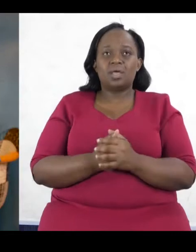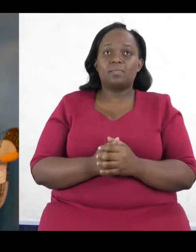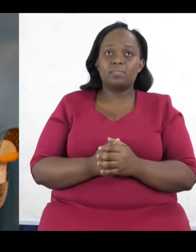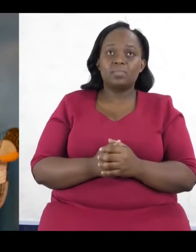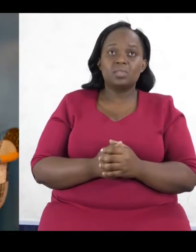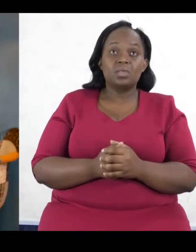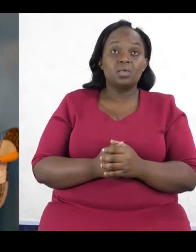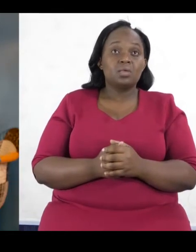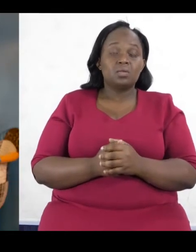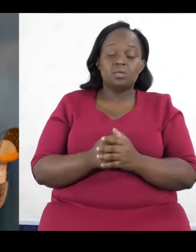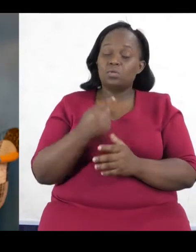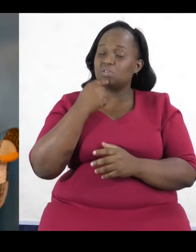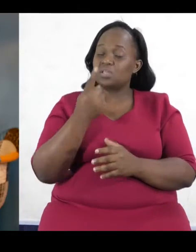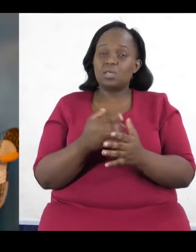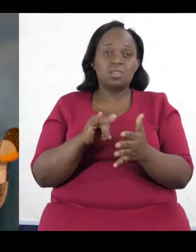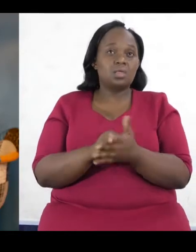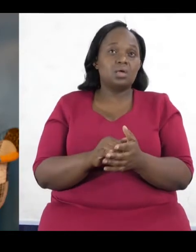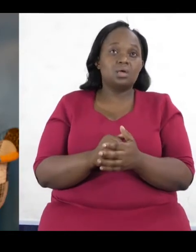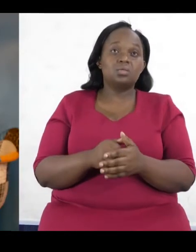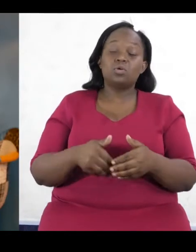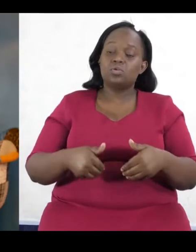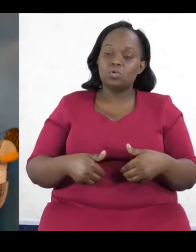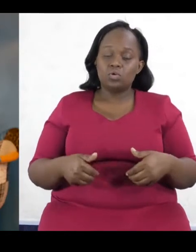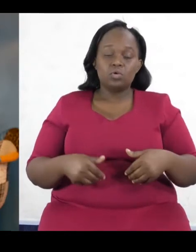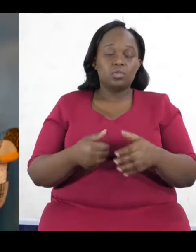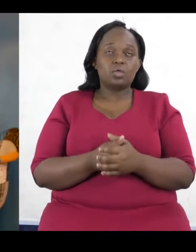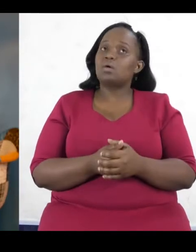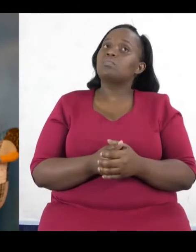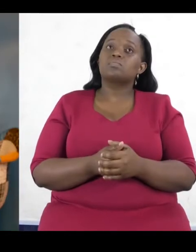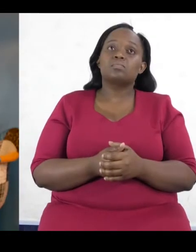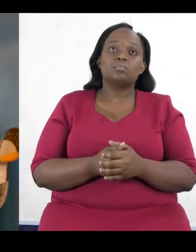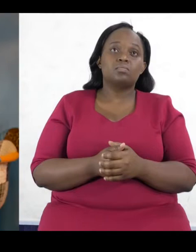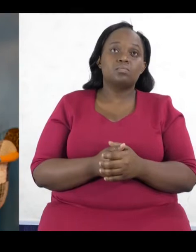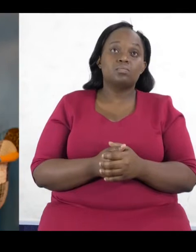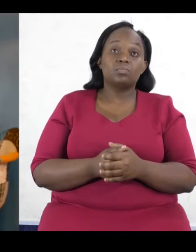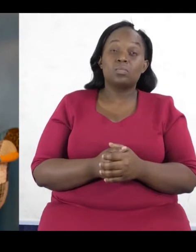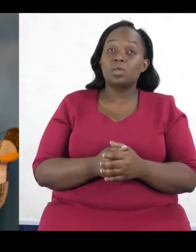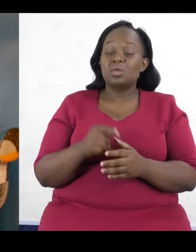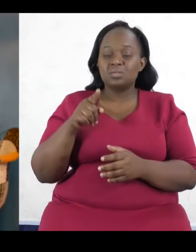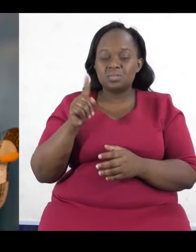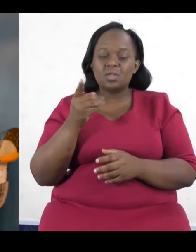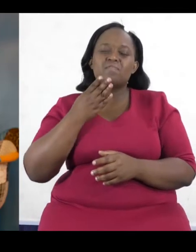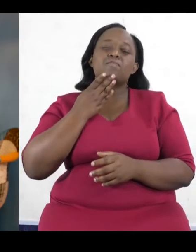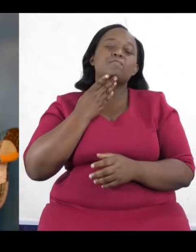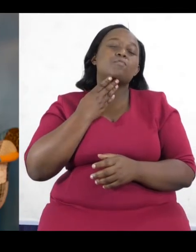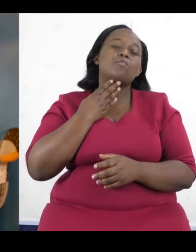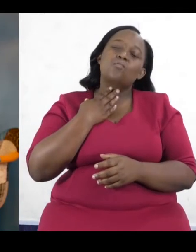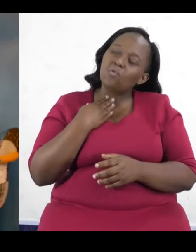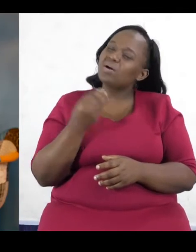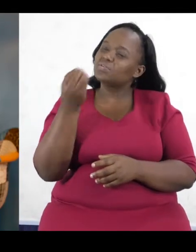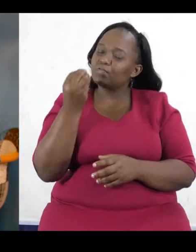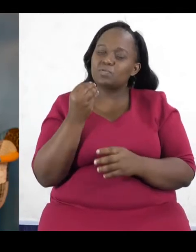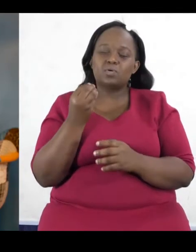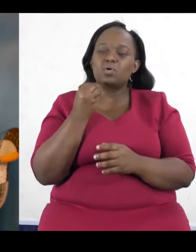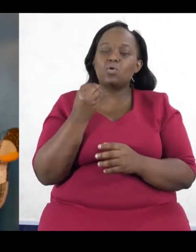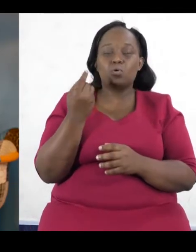Kenyan. And unfortunately, the average Kenyan, as you've said, is a young person, okay, who is actually just struggling to put food on the